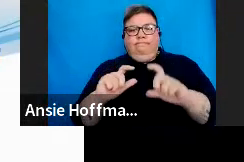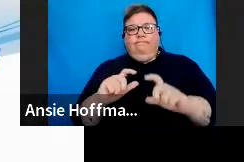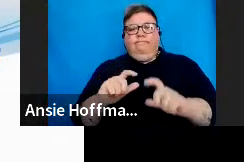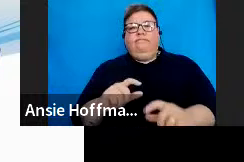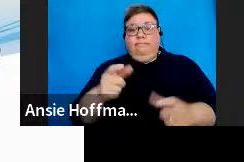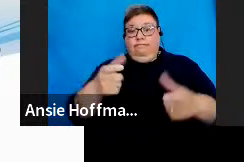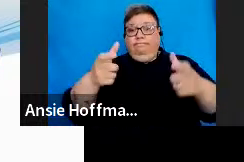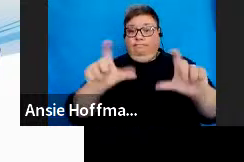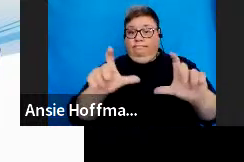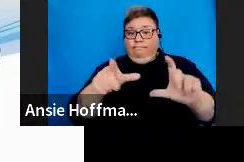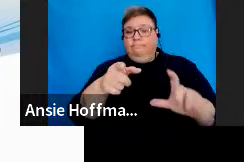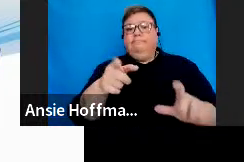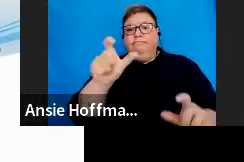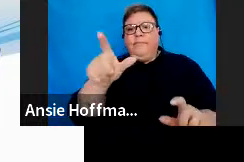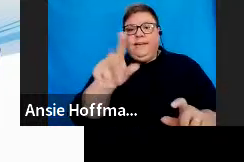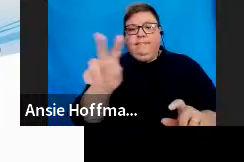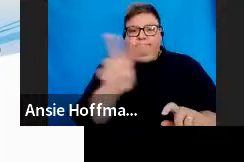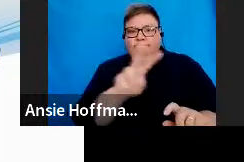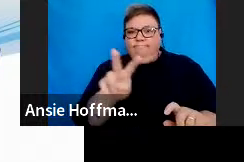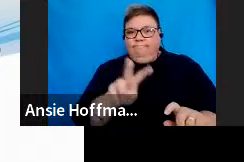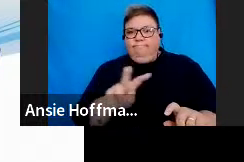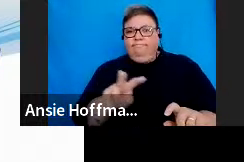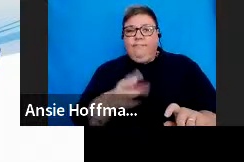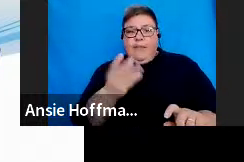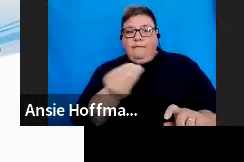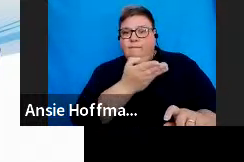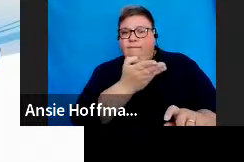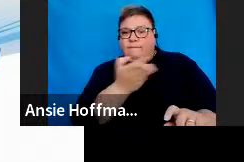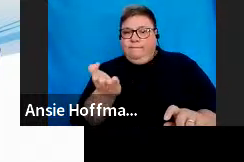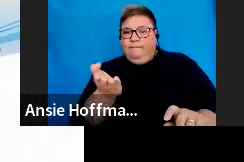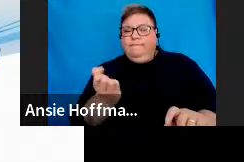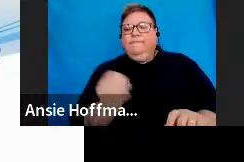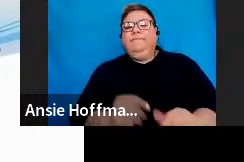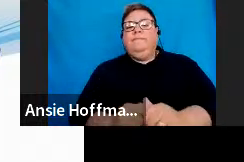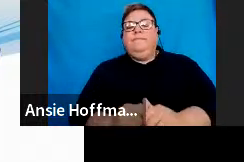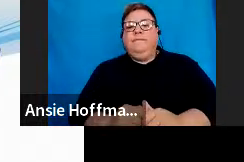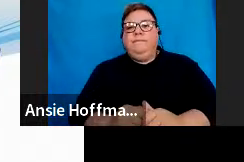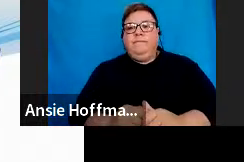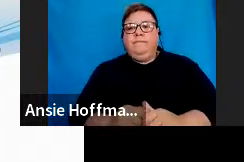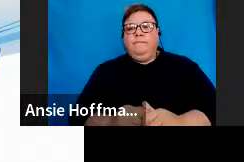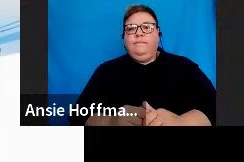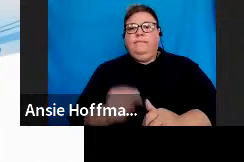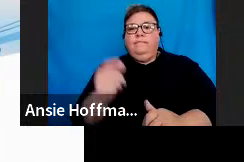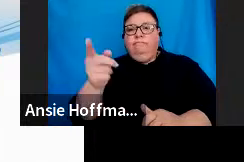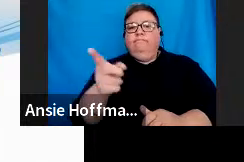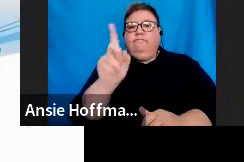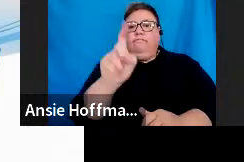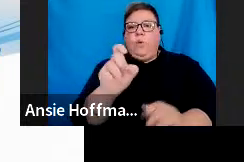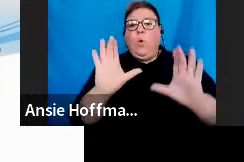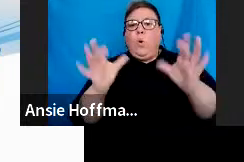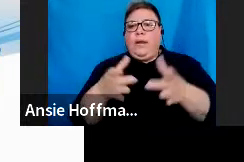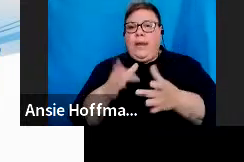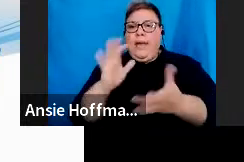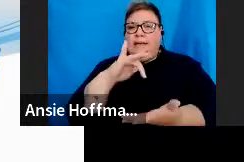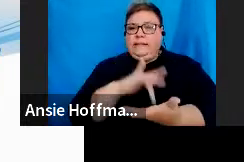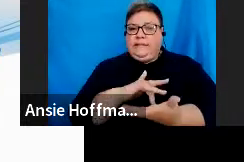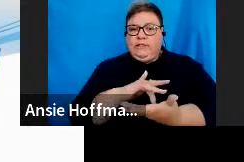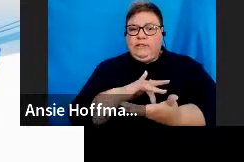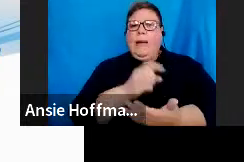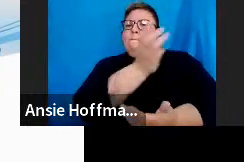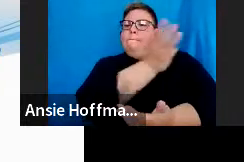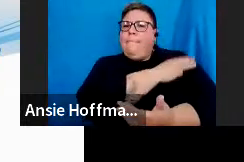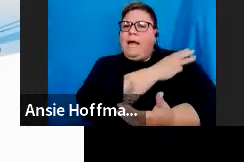be displayed as you can see on my screen here. So, you have selected organizations, managed groups,